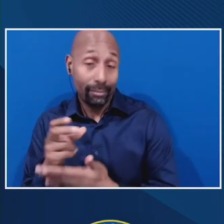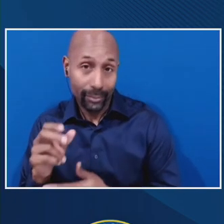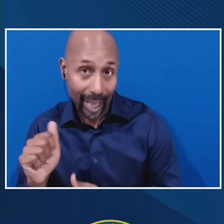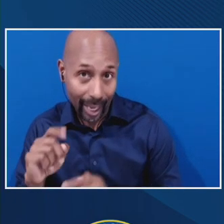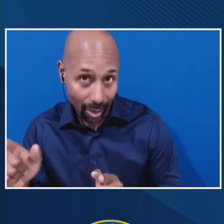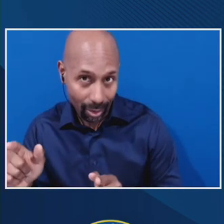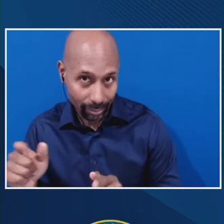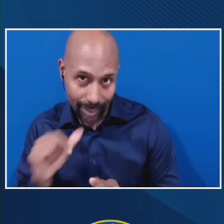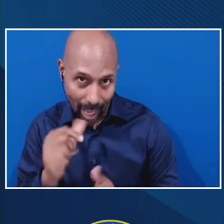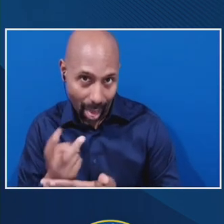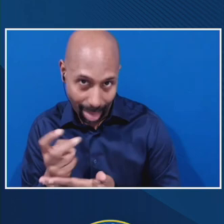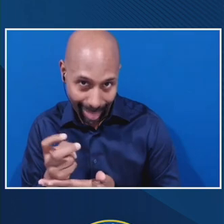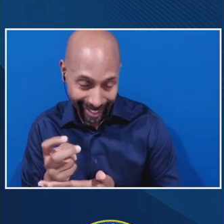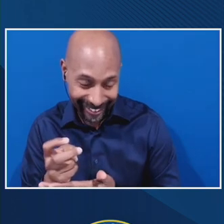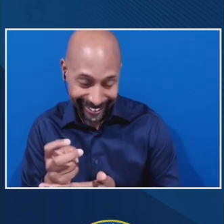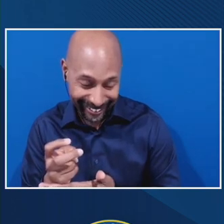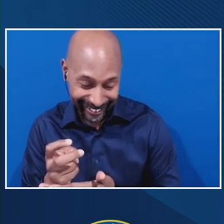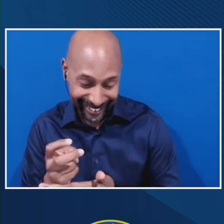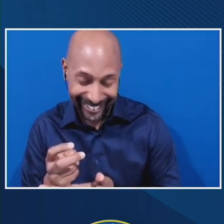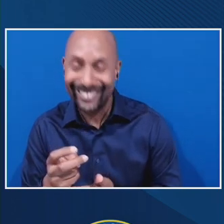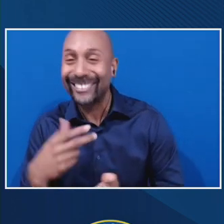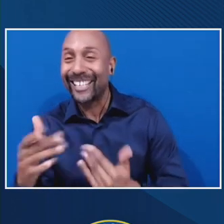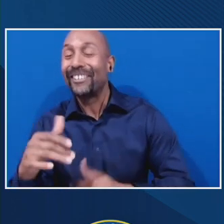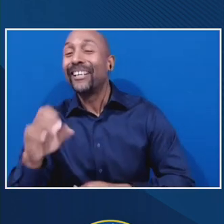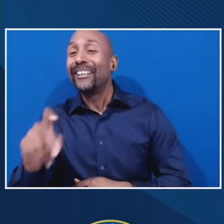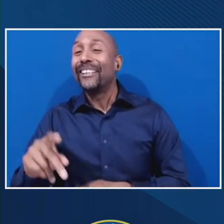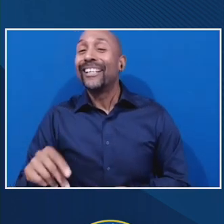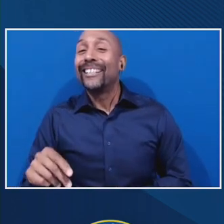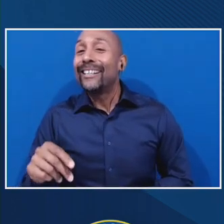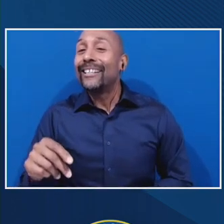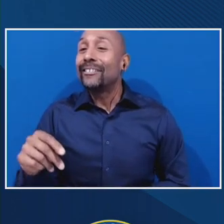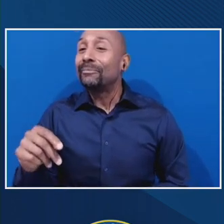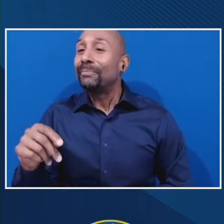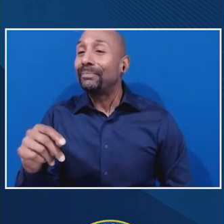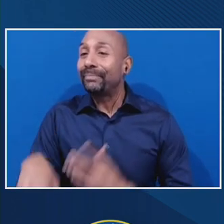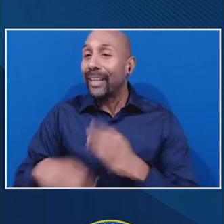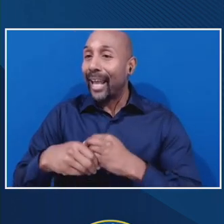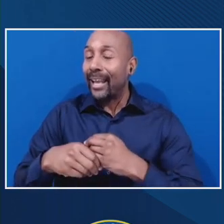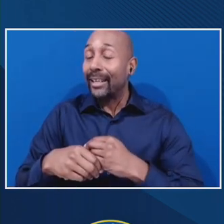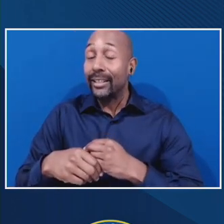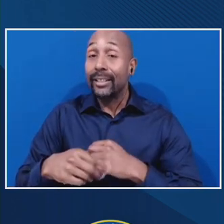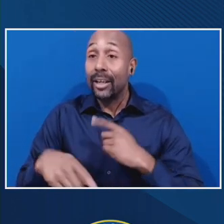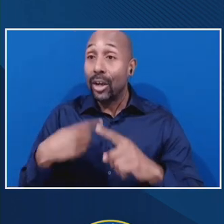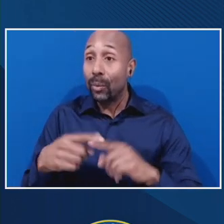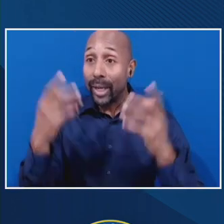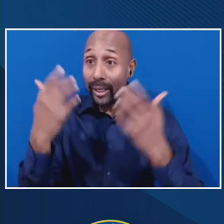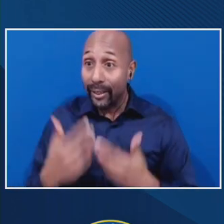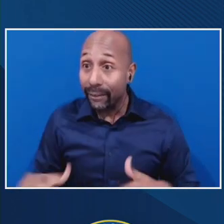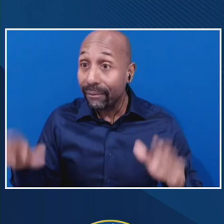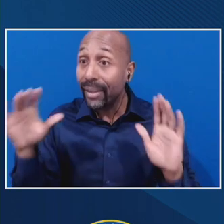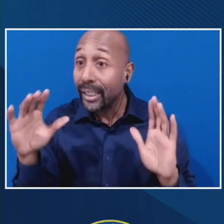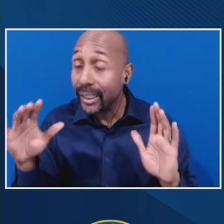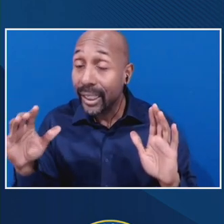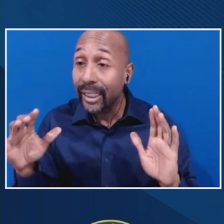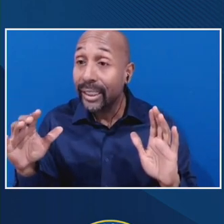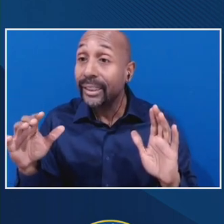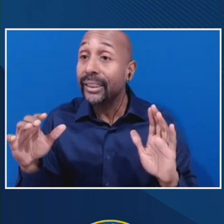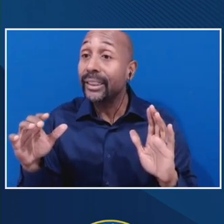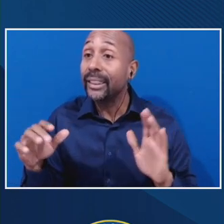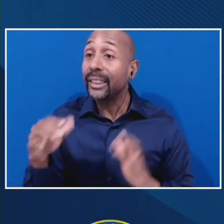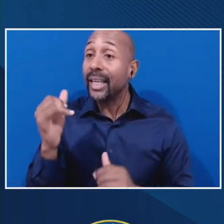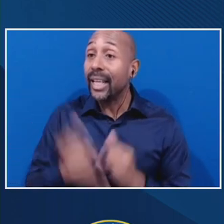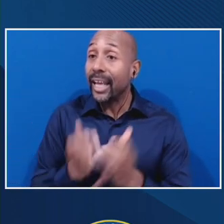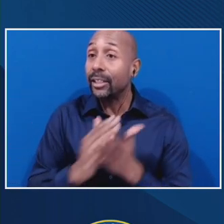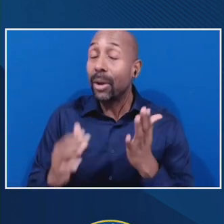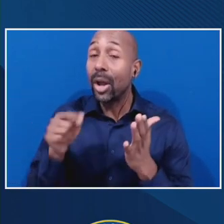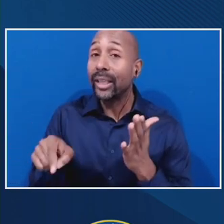So, I also want to just mention, if and when we get through R2-T4 this afternoon, I'll be handing it off